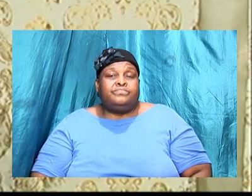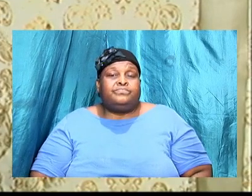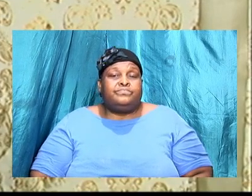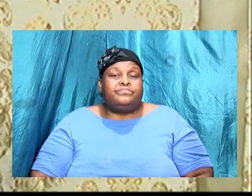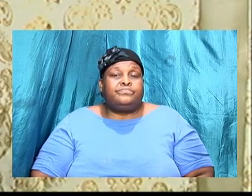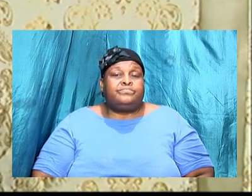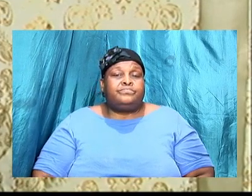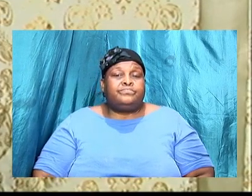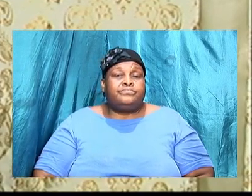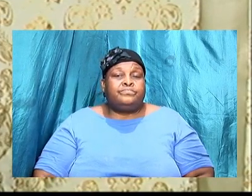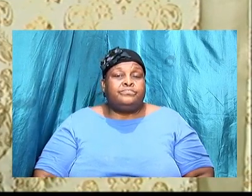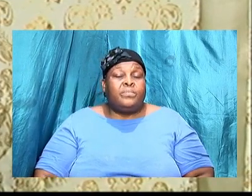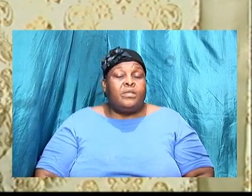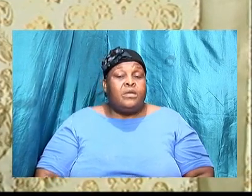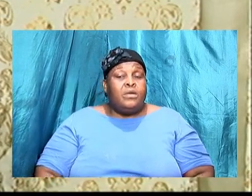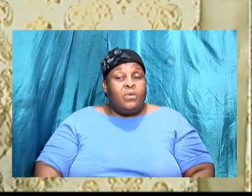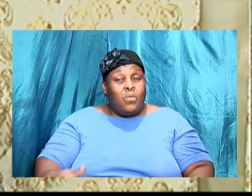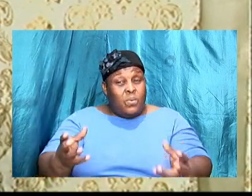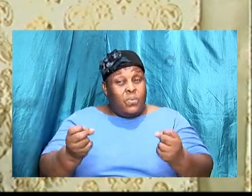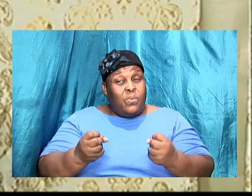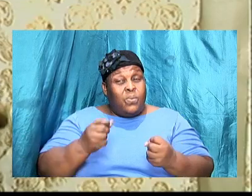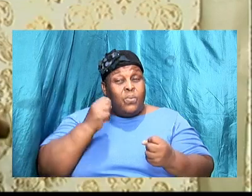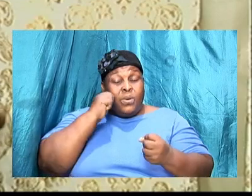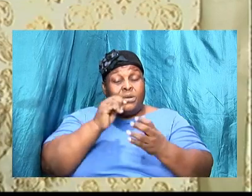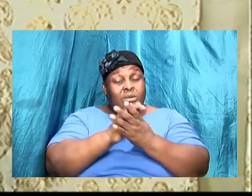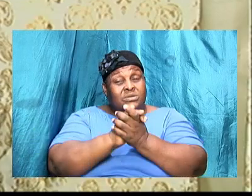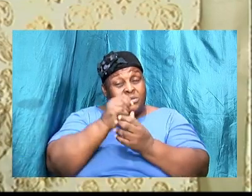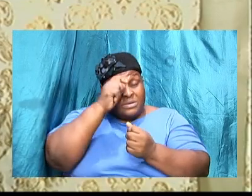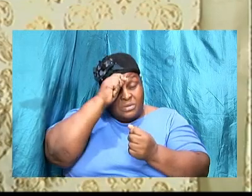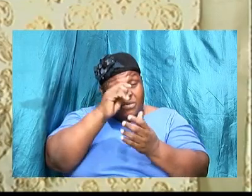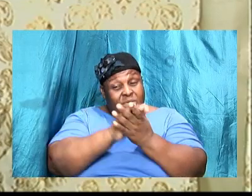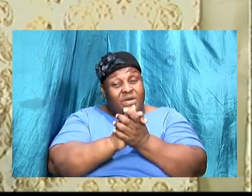So desire in our husband and our wife is not a bad thing.